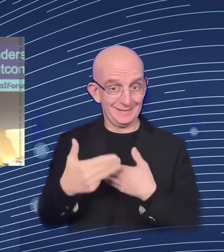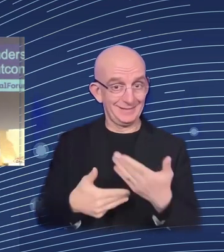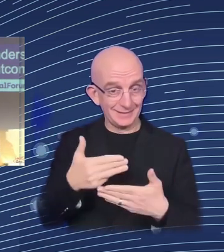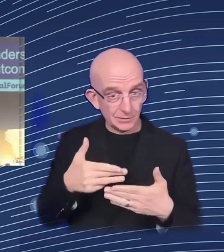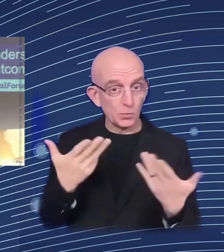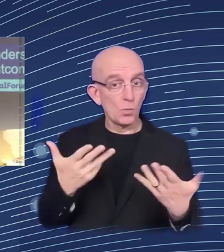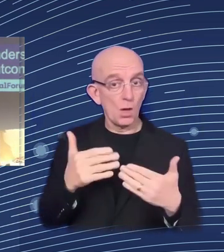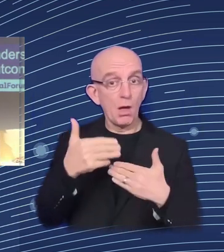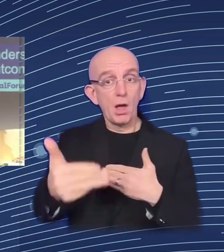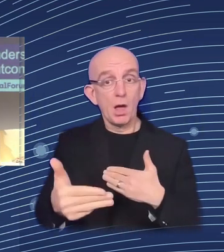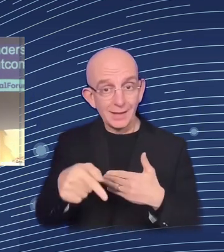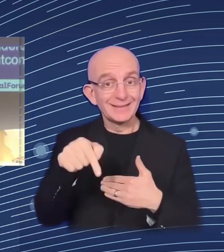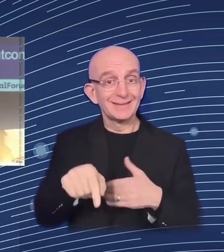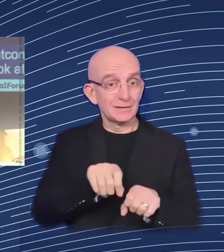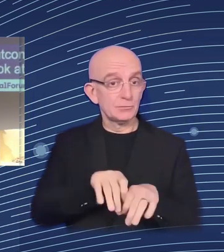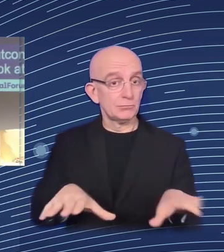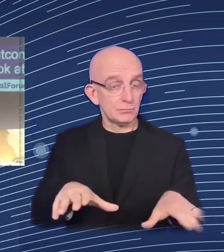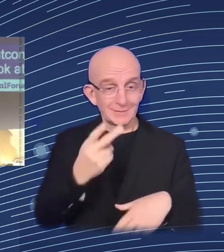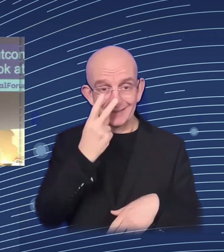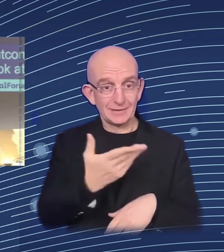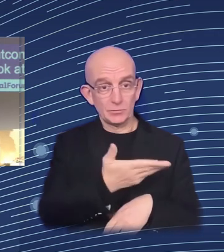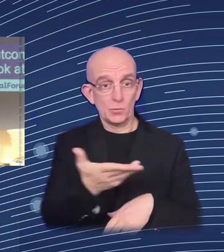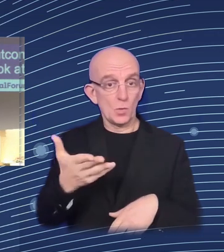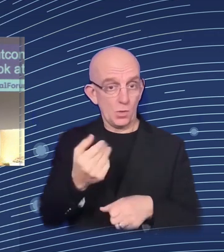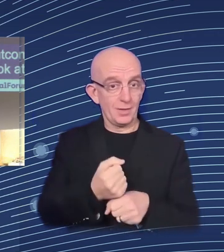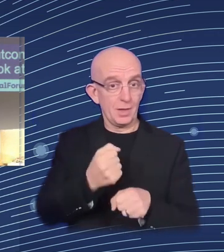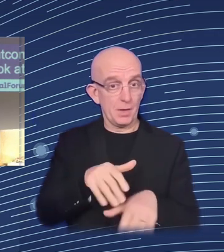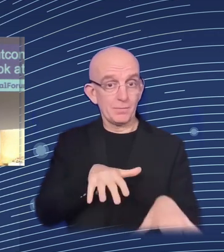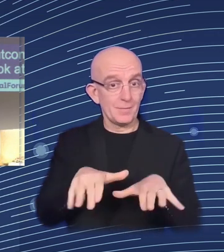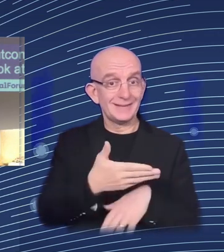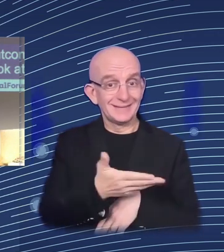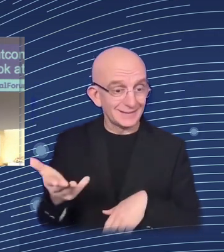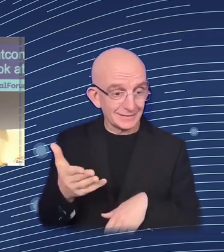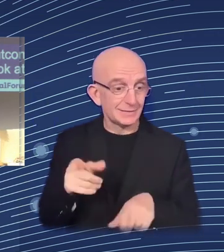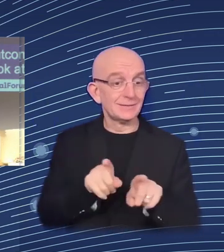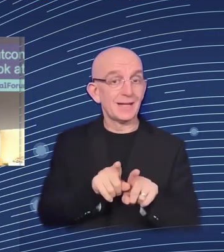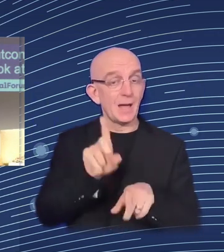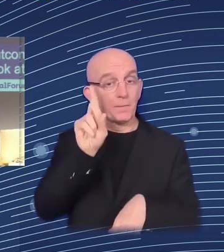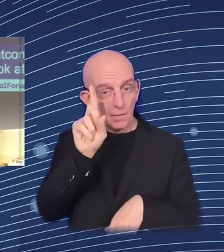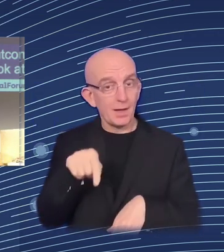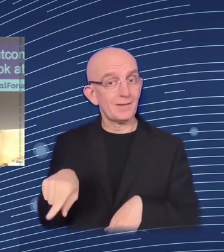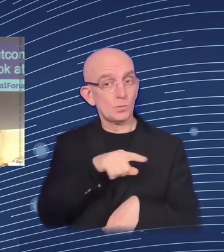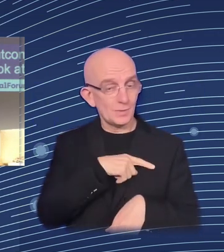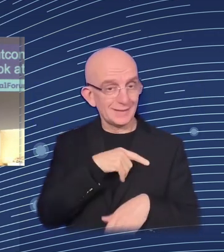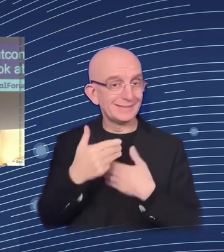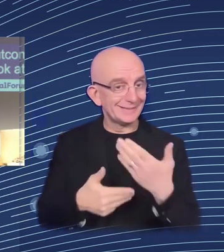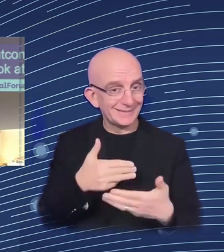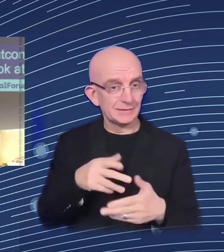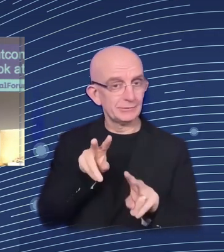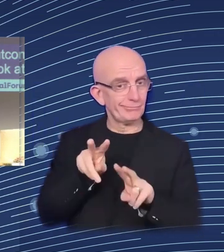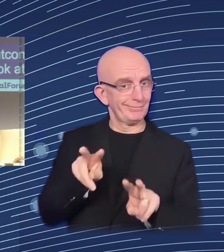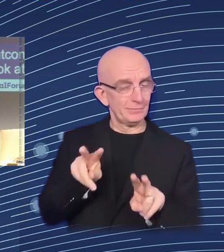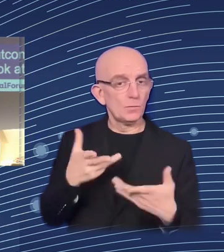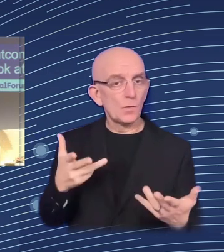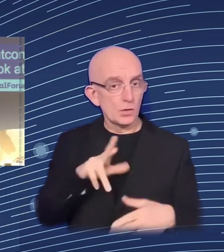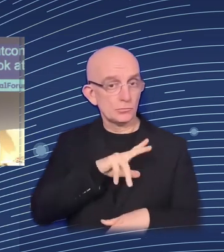access to social services and social protection as basically a way to understand social